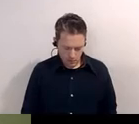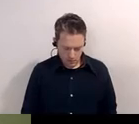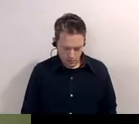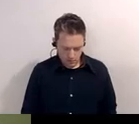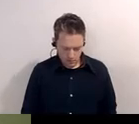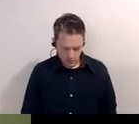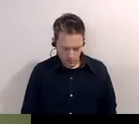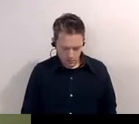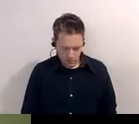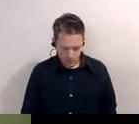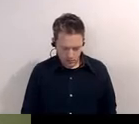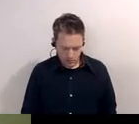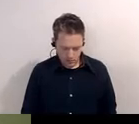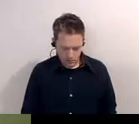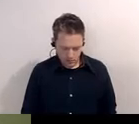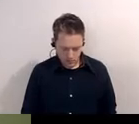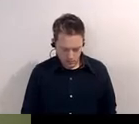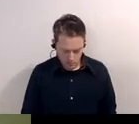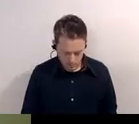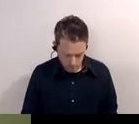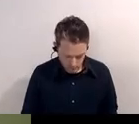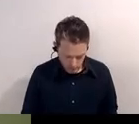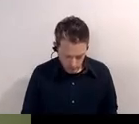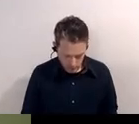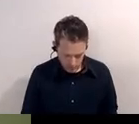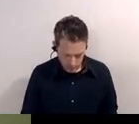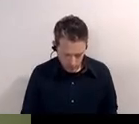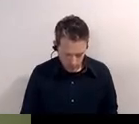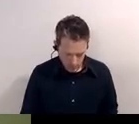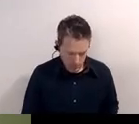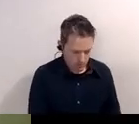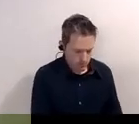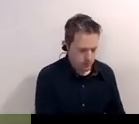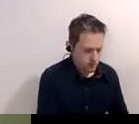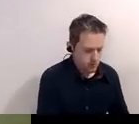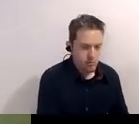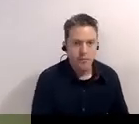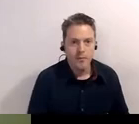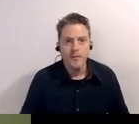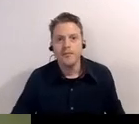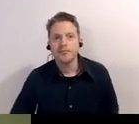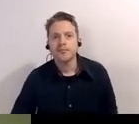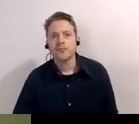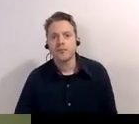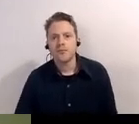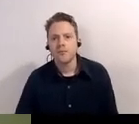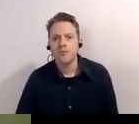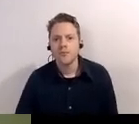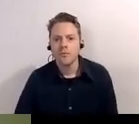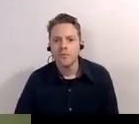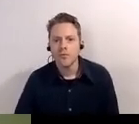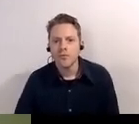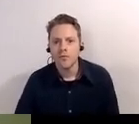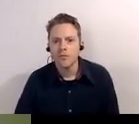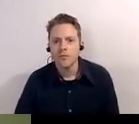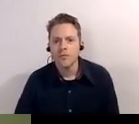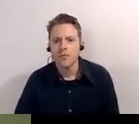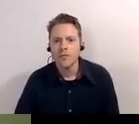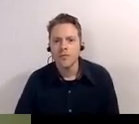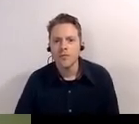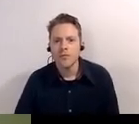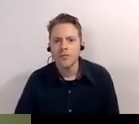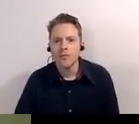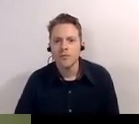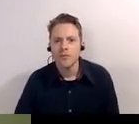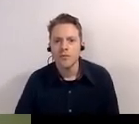sat in the front of the bus 20 years before rosa parks she sat at the lunch counter in washington dc 20 years before greensboro she helped